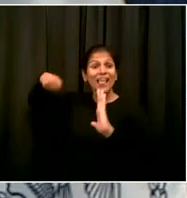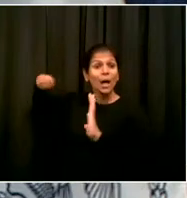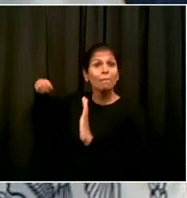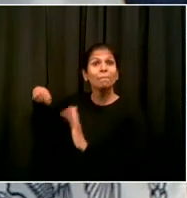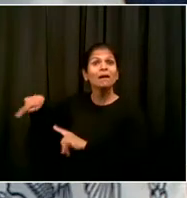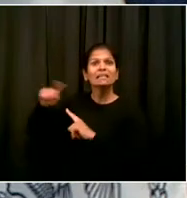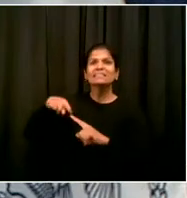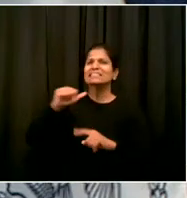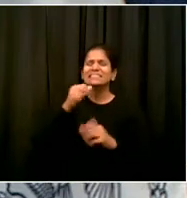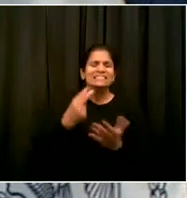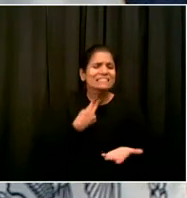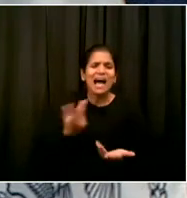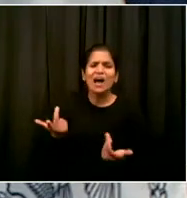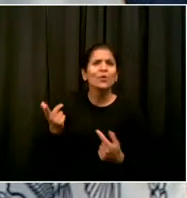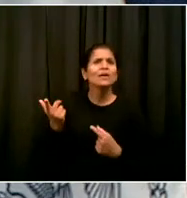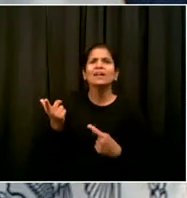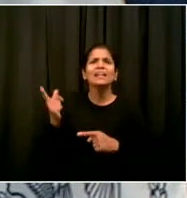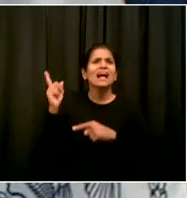Varma, could you speak to that?